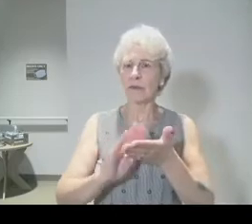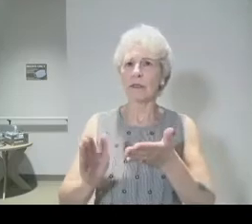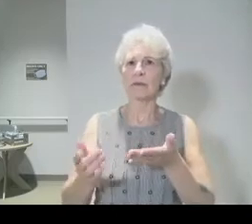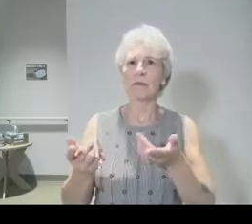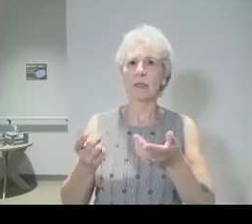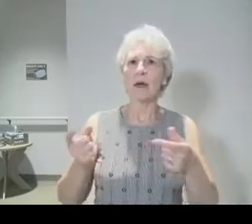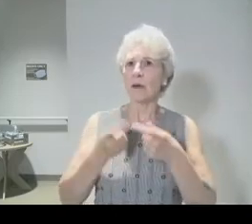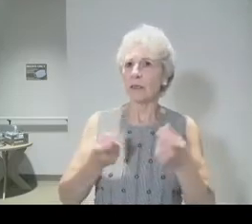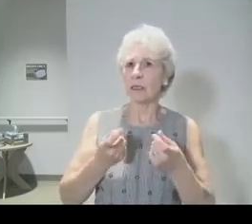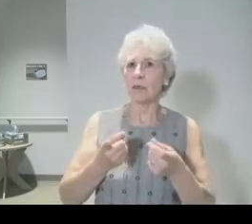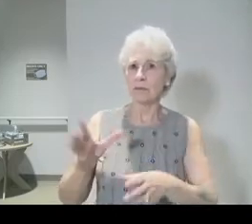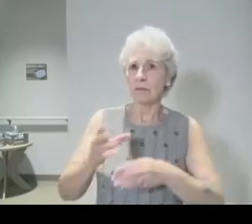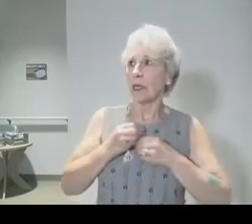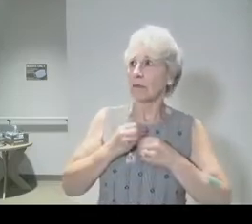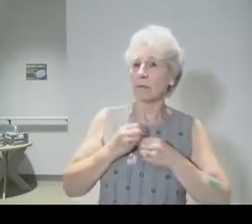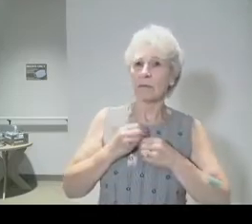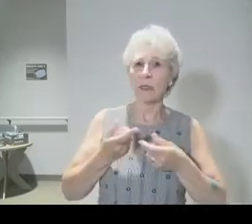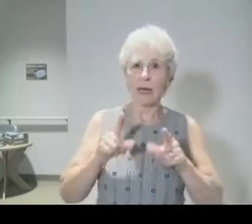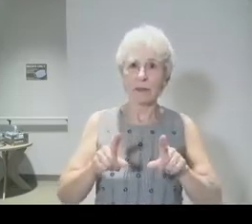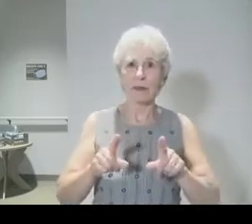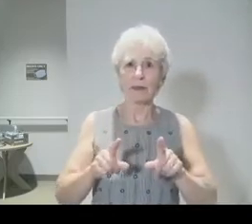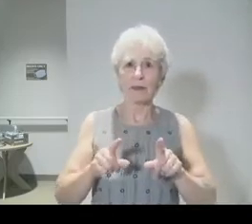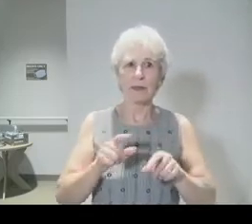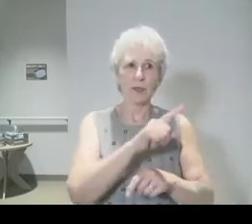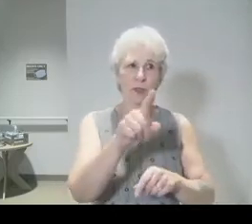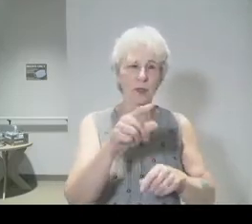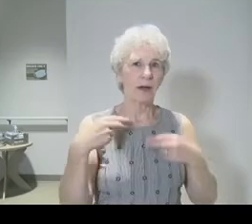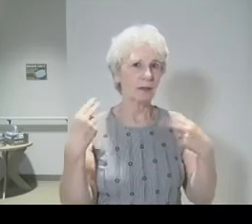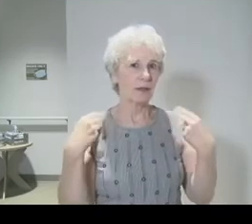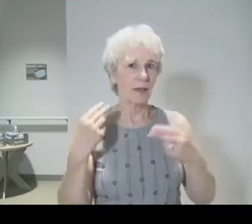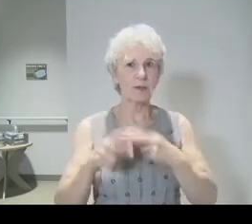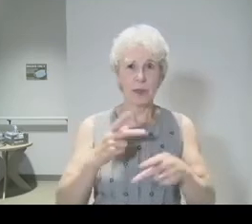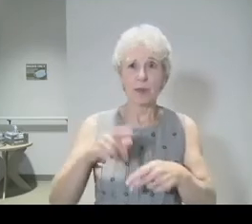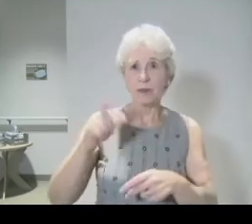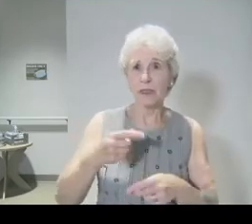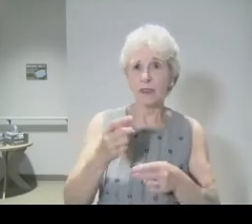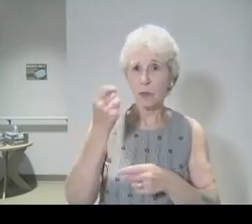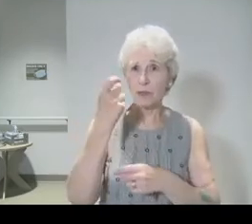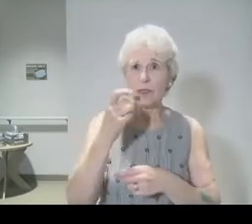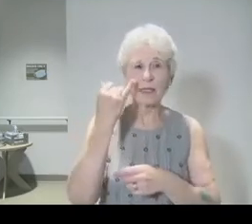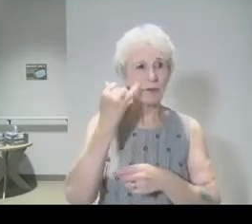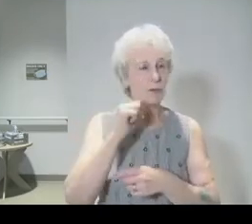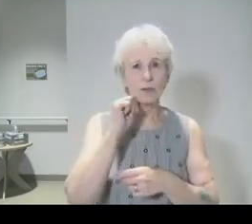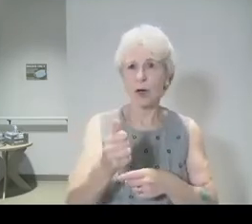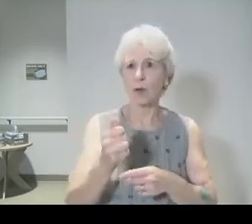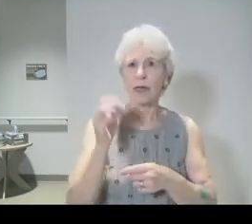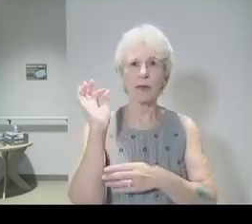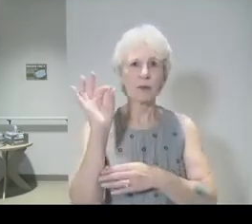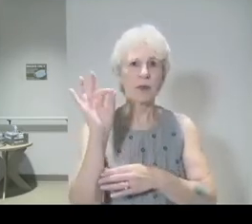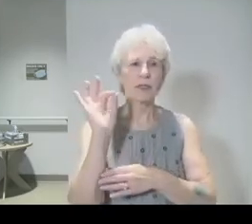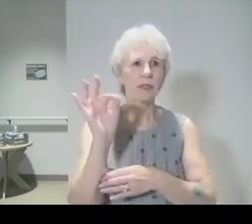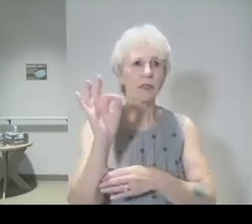can be attained. And you as a young generation need to understand this because if you don't preach this,